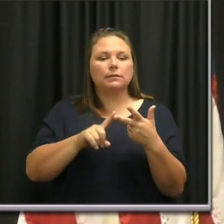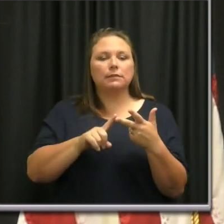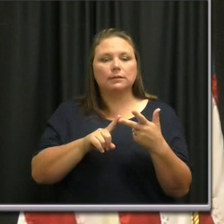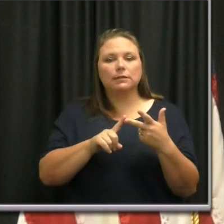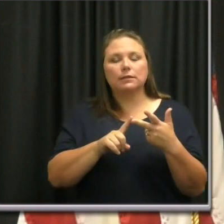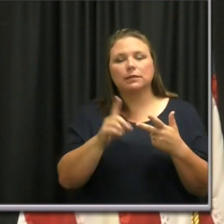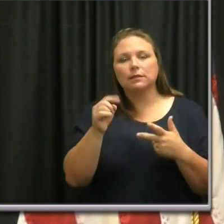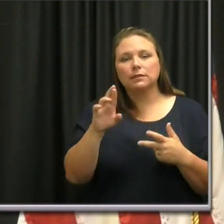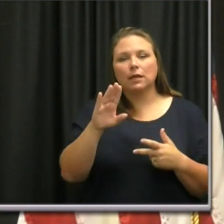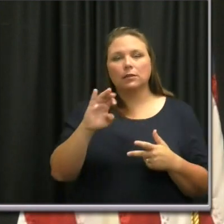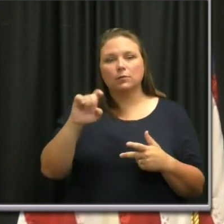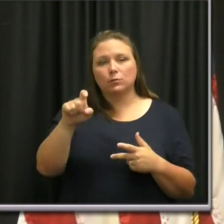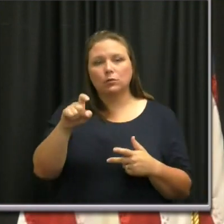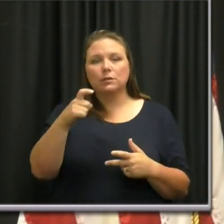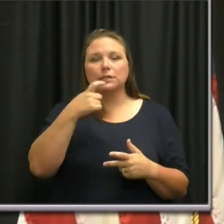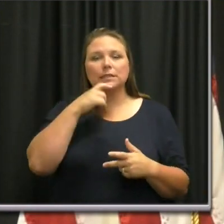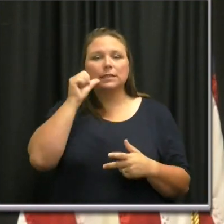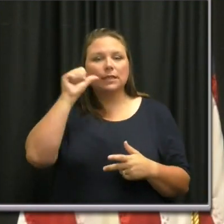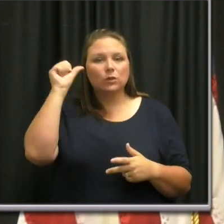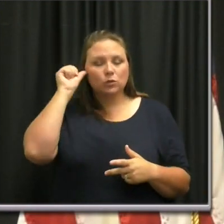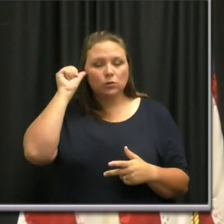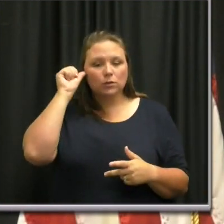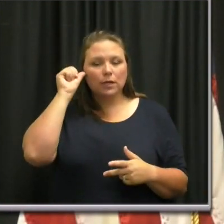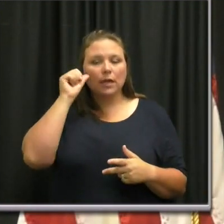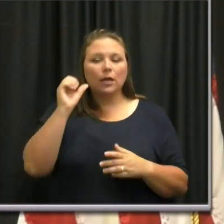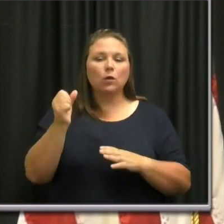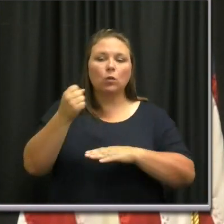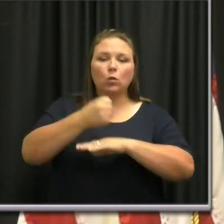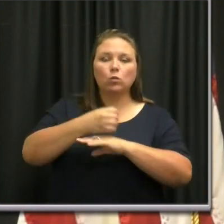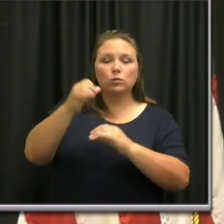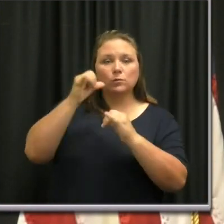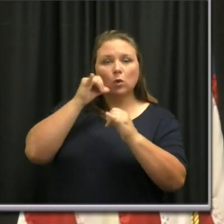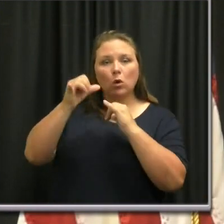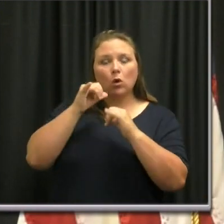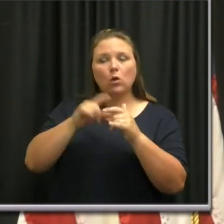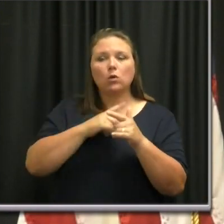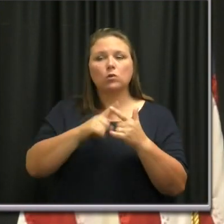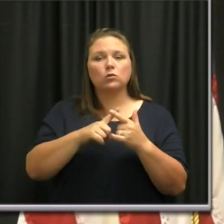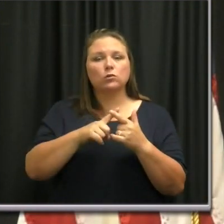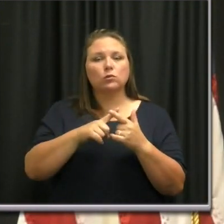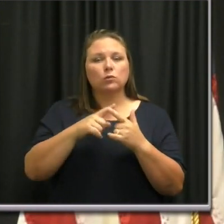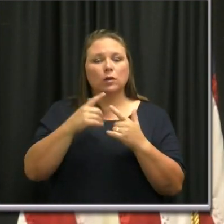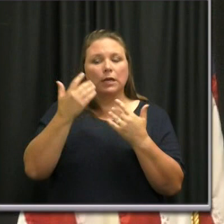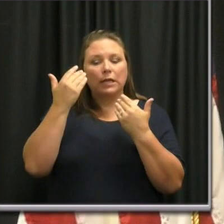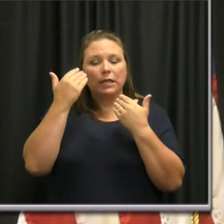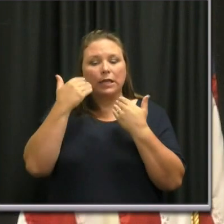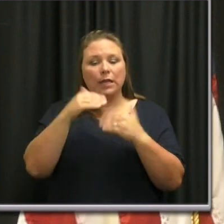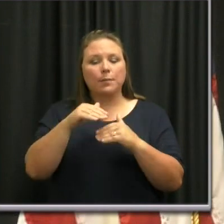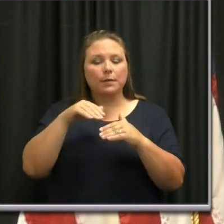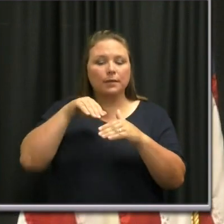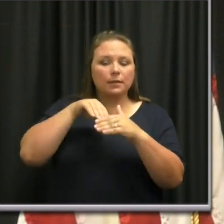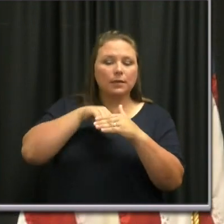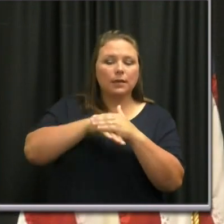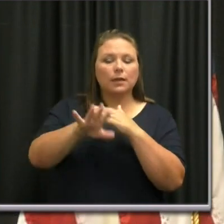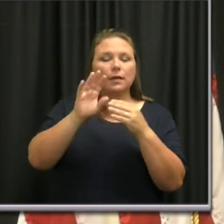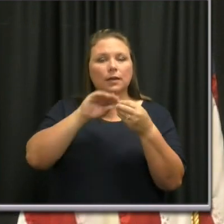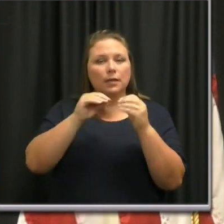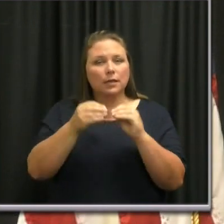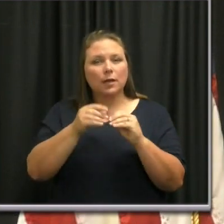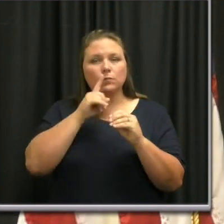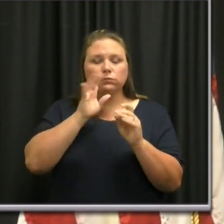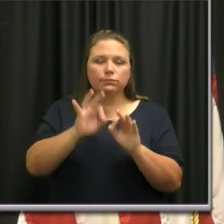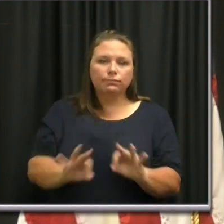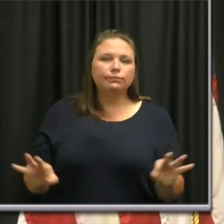Dr. Burke saying yesterday, uh, closing bars, reducing in dining, uh, numbers is